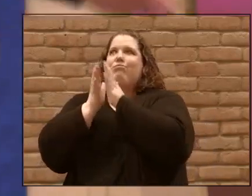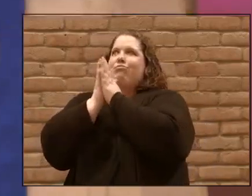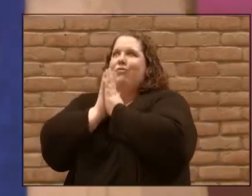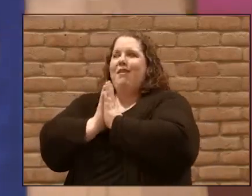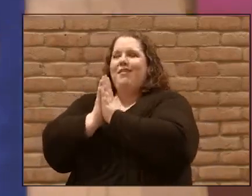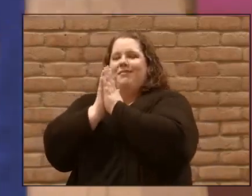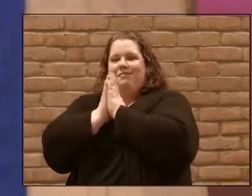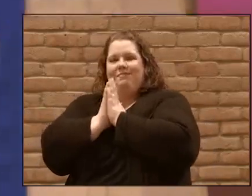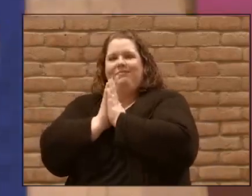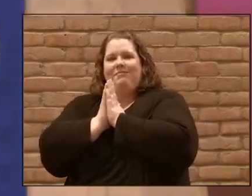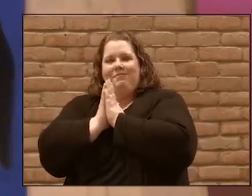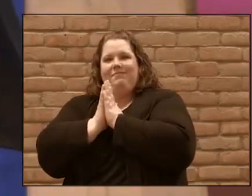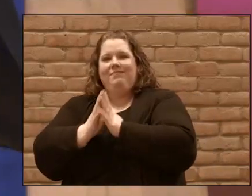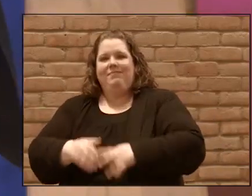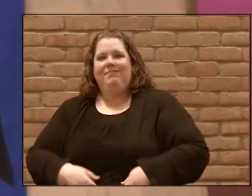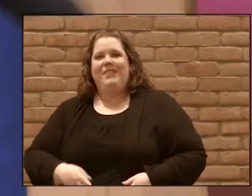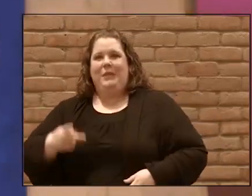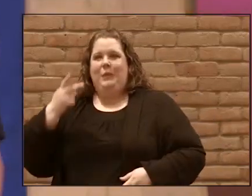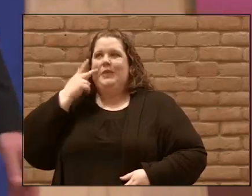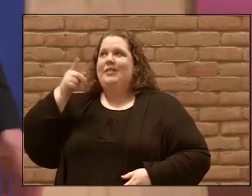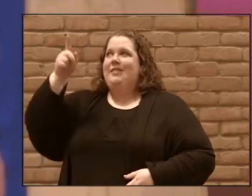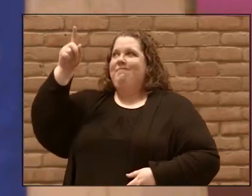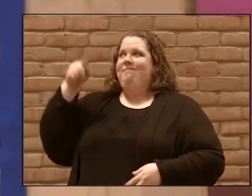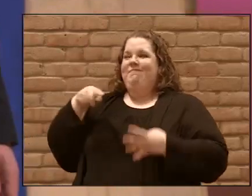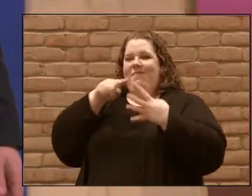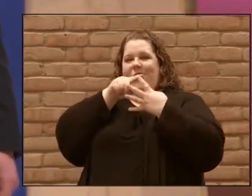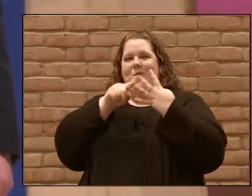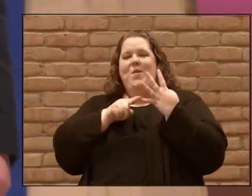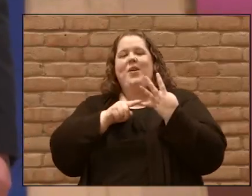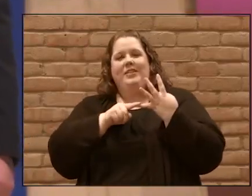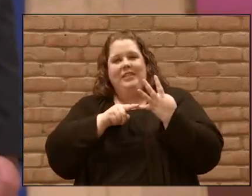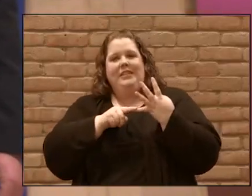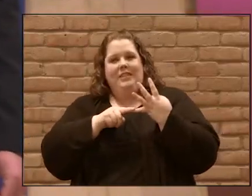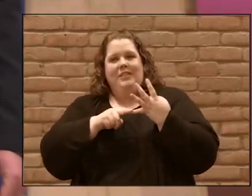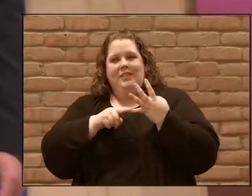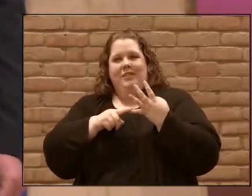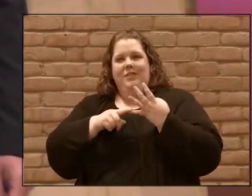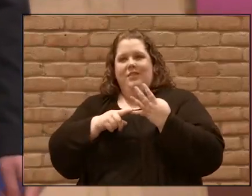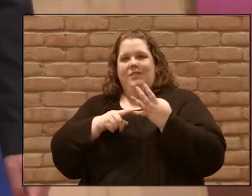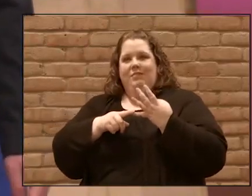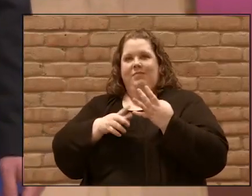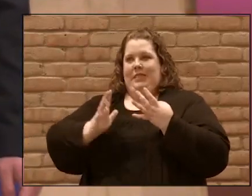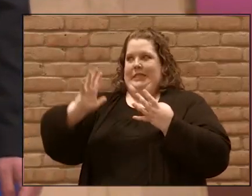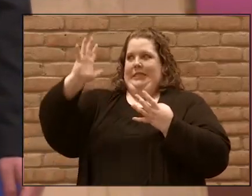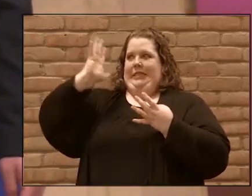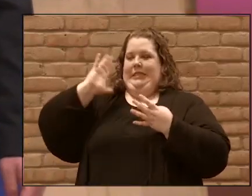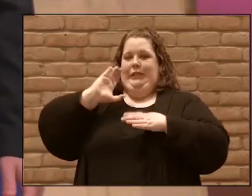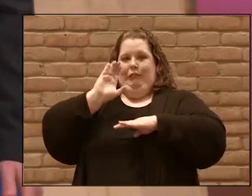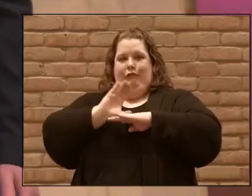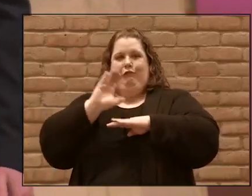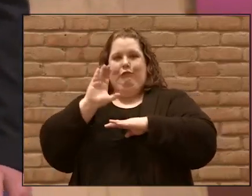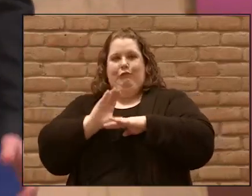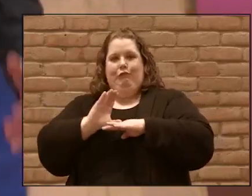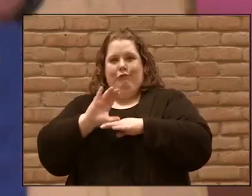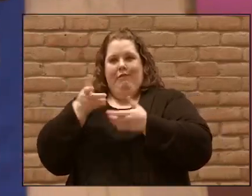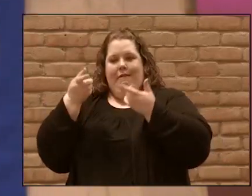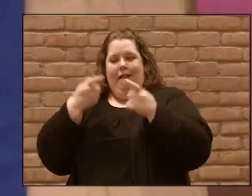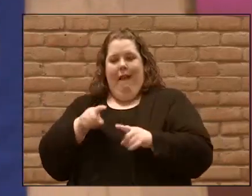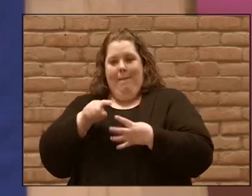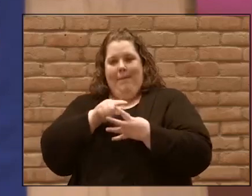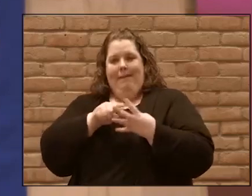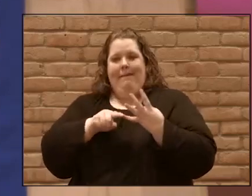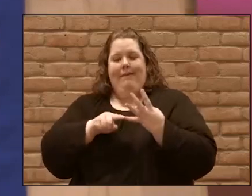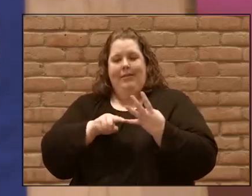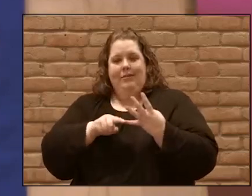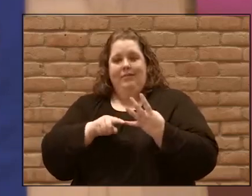And so we see these four things going on in the early church. And as they were